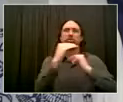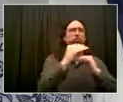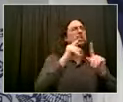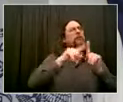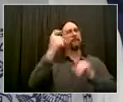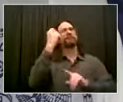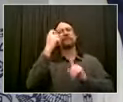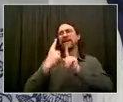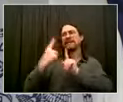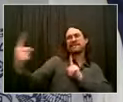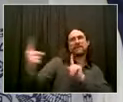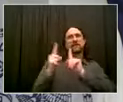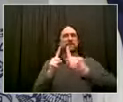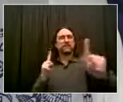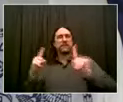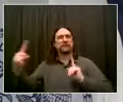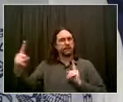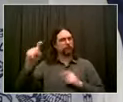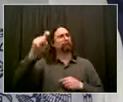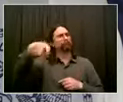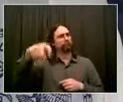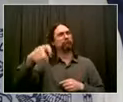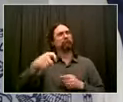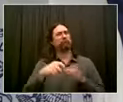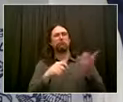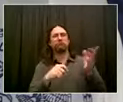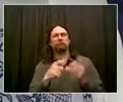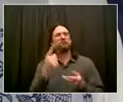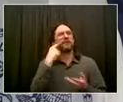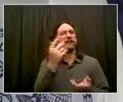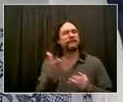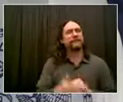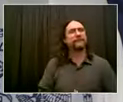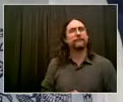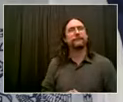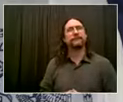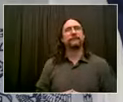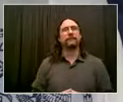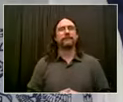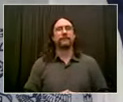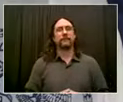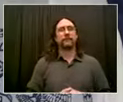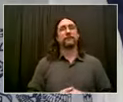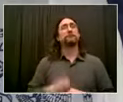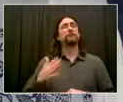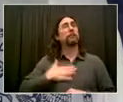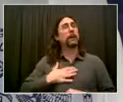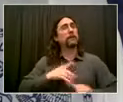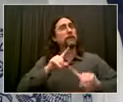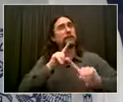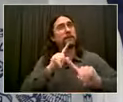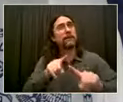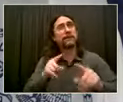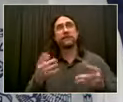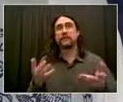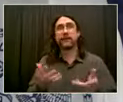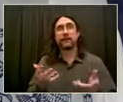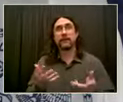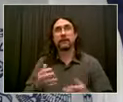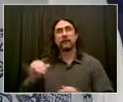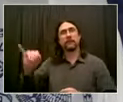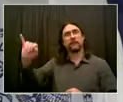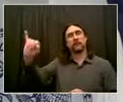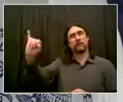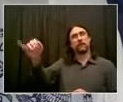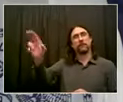reopening, makes all the sense in the world because it gives us some more time to keep an eye on the trends. gives us